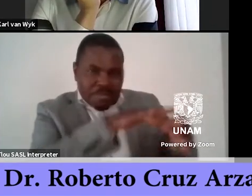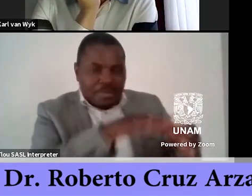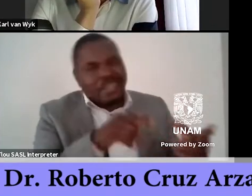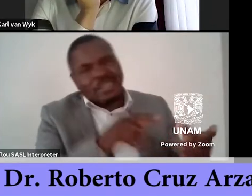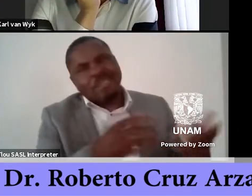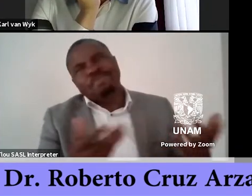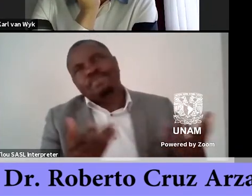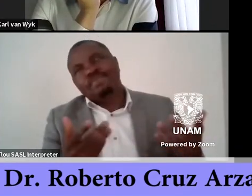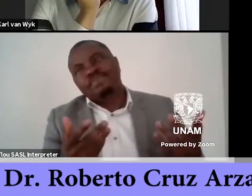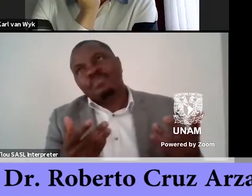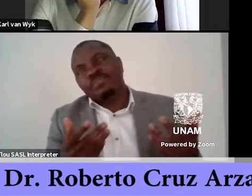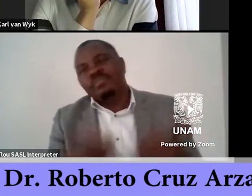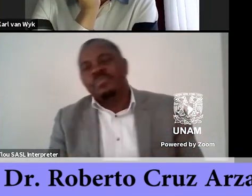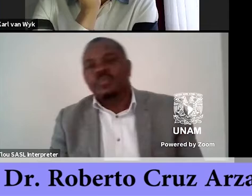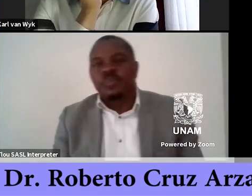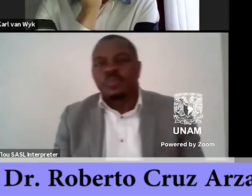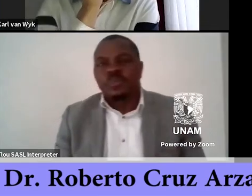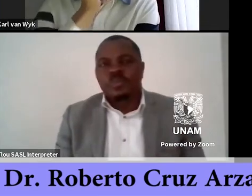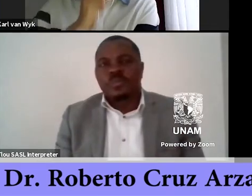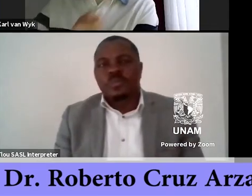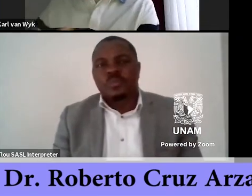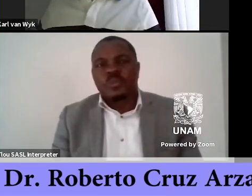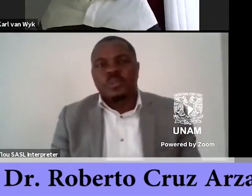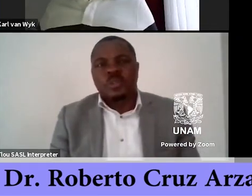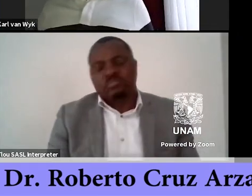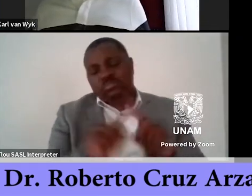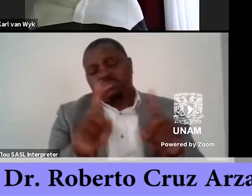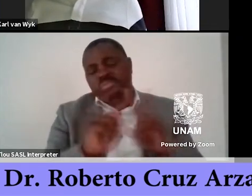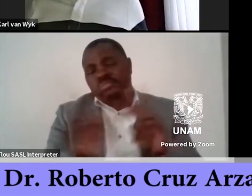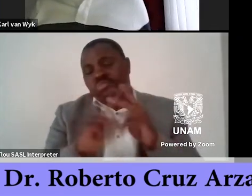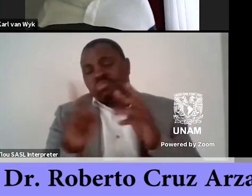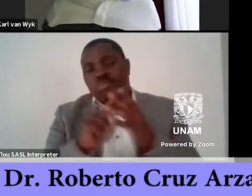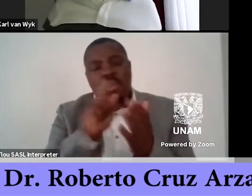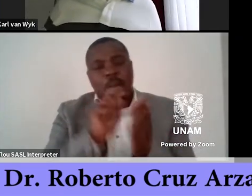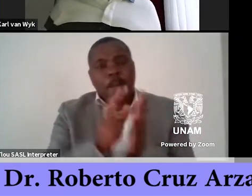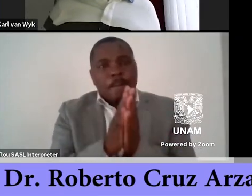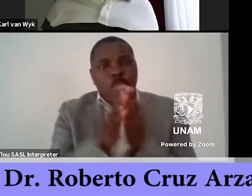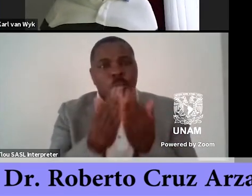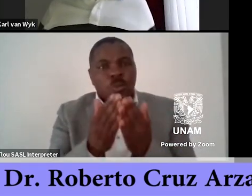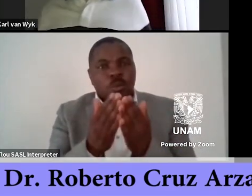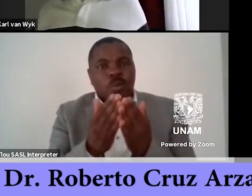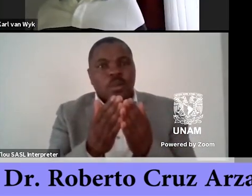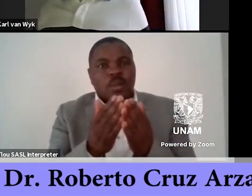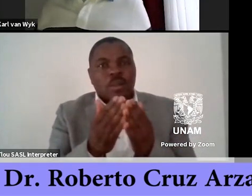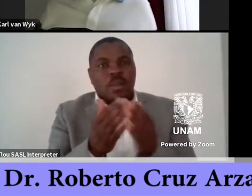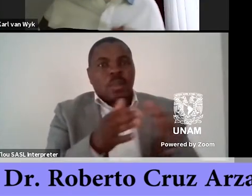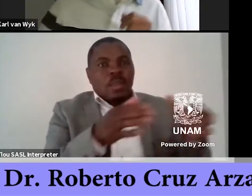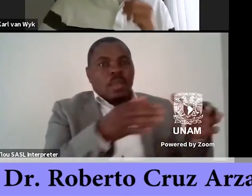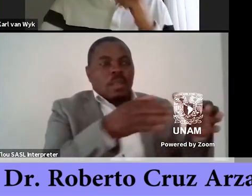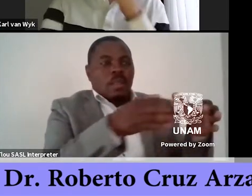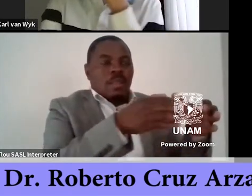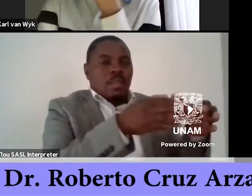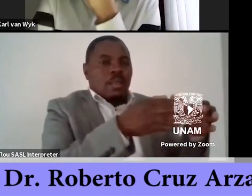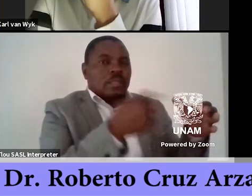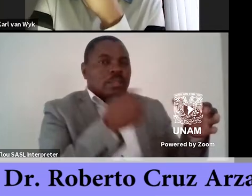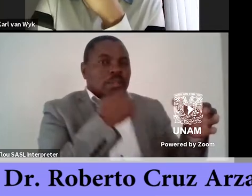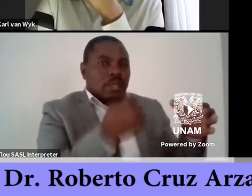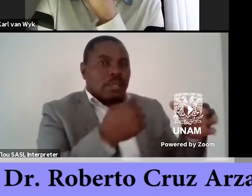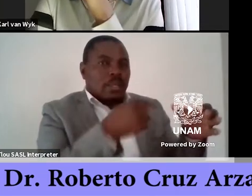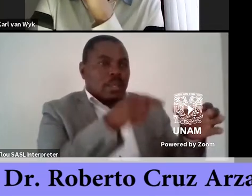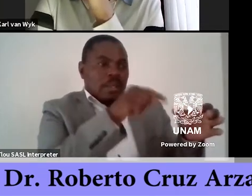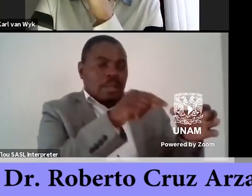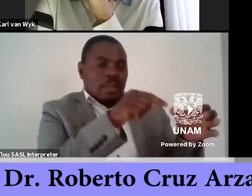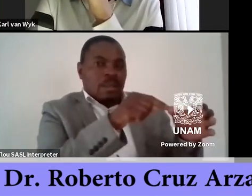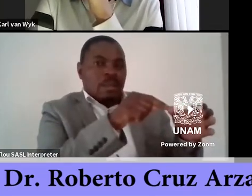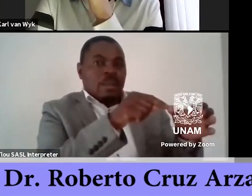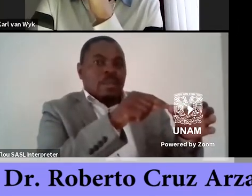A numerous kind of novels take the Mexico city as a great allegory of the